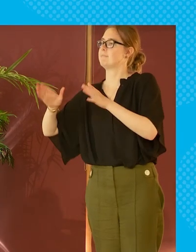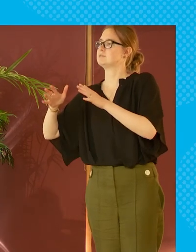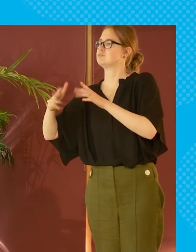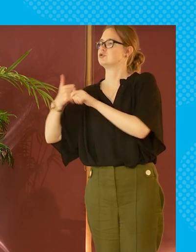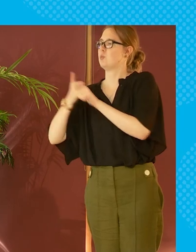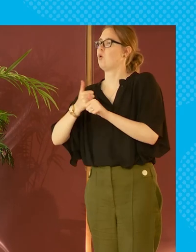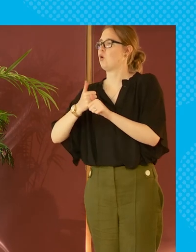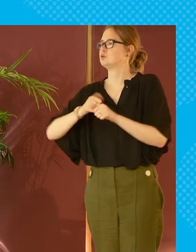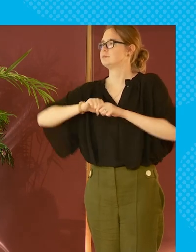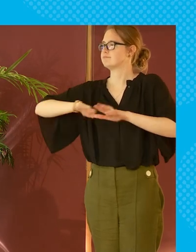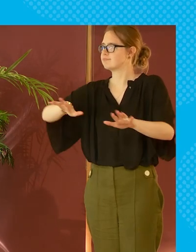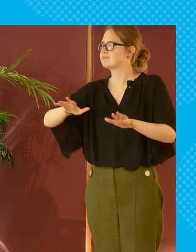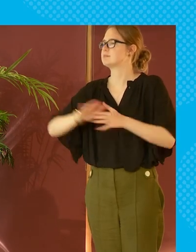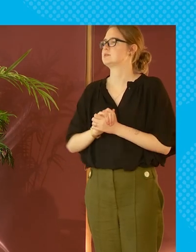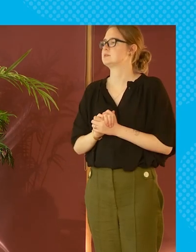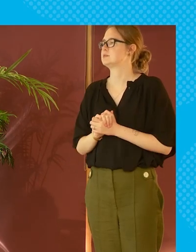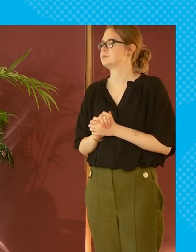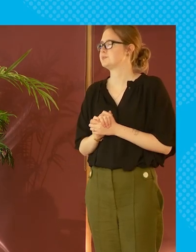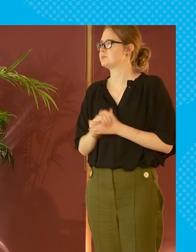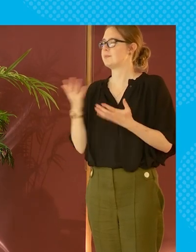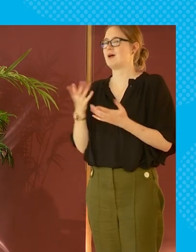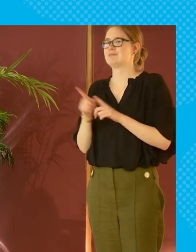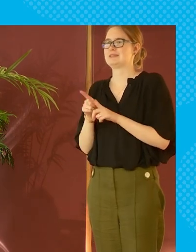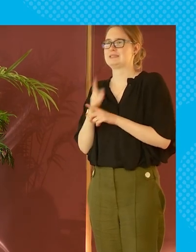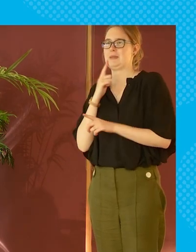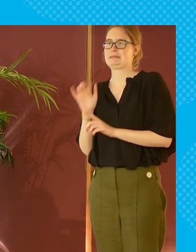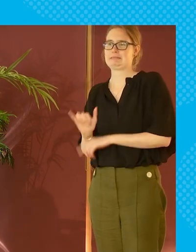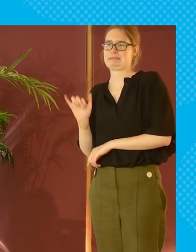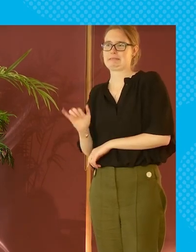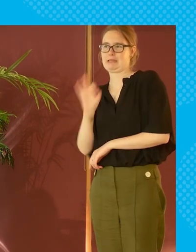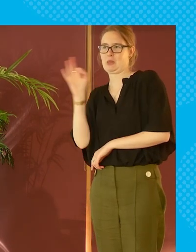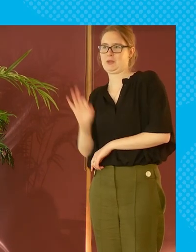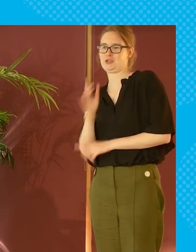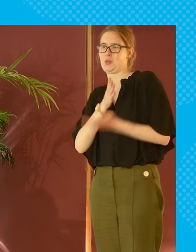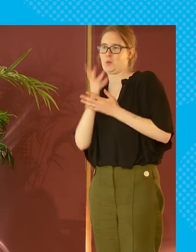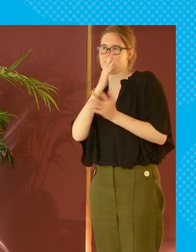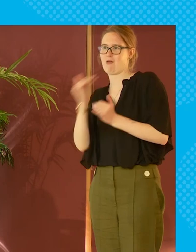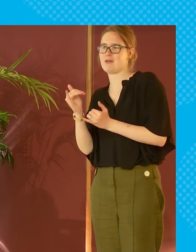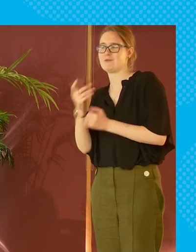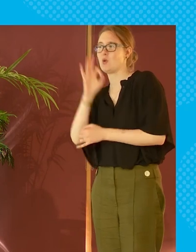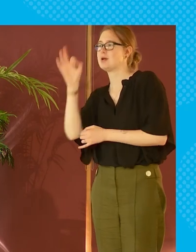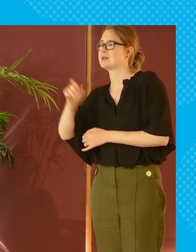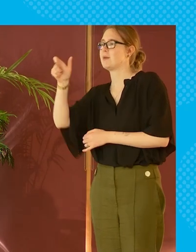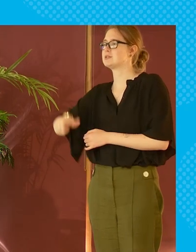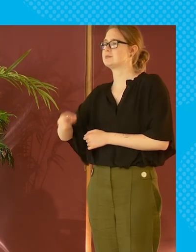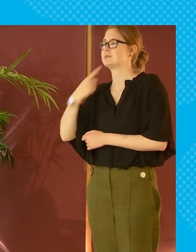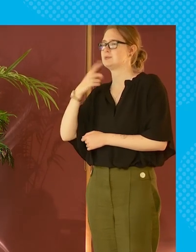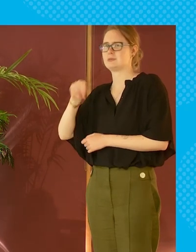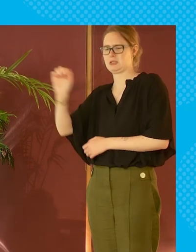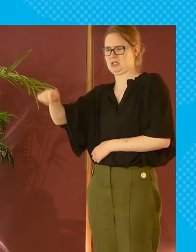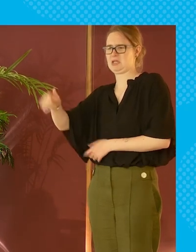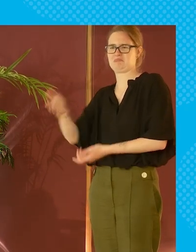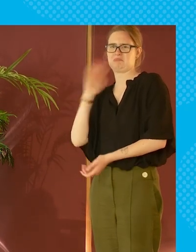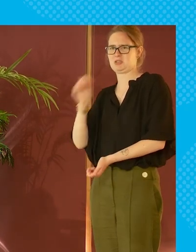that should be a floor below which no one should fall but again this is a bit sneaky like the questions in a survey like you ask somebody that